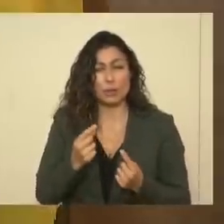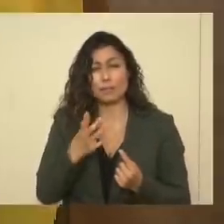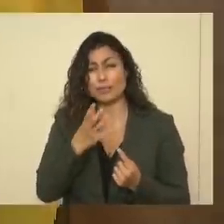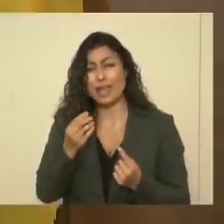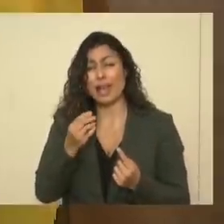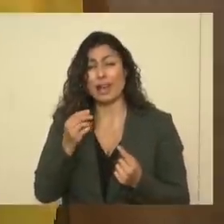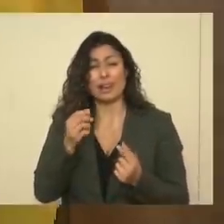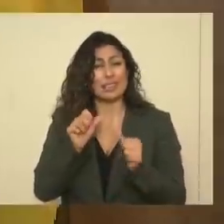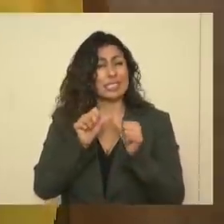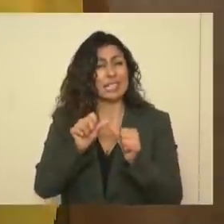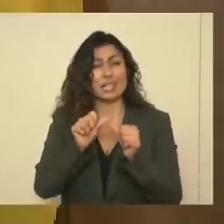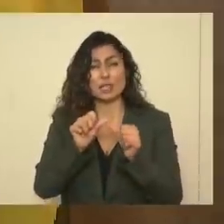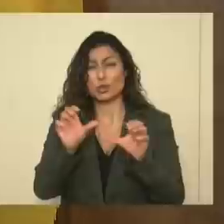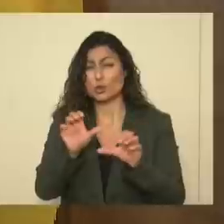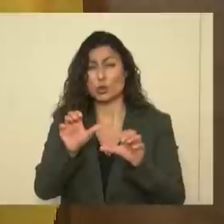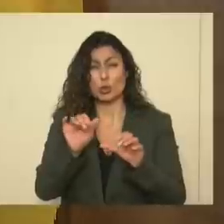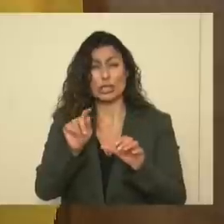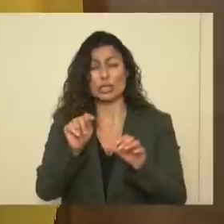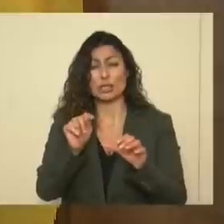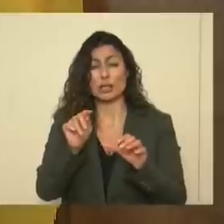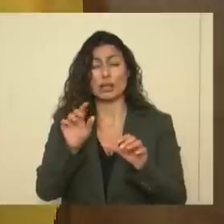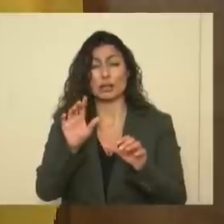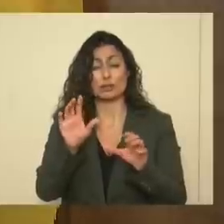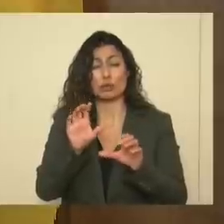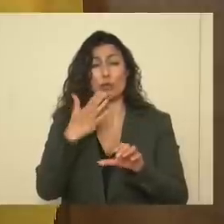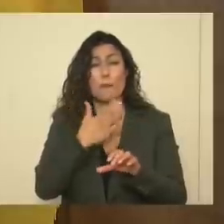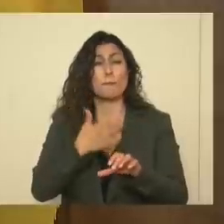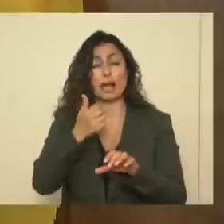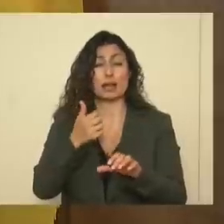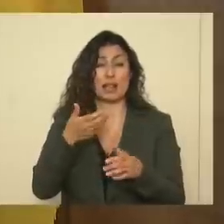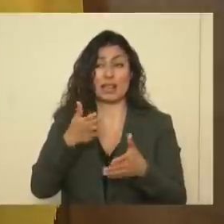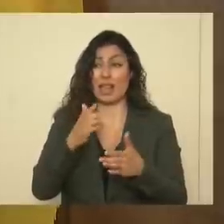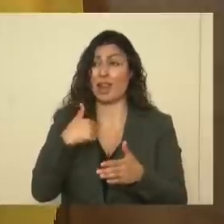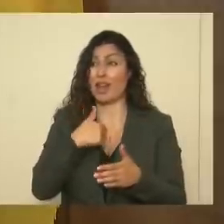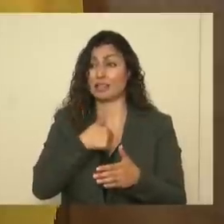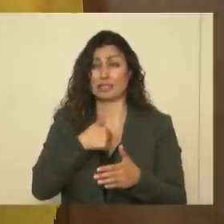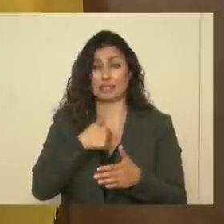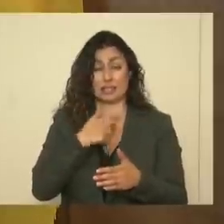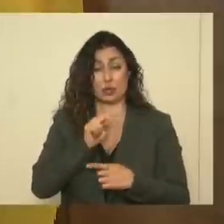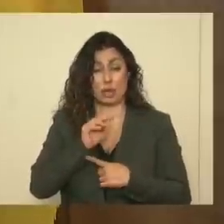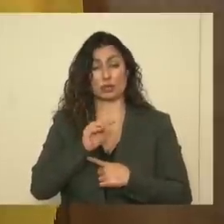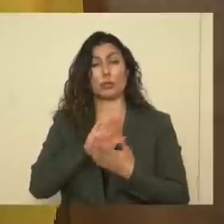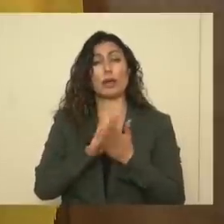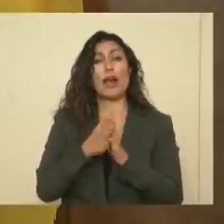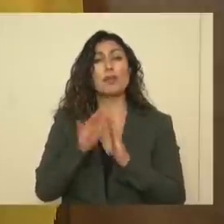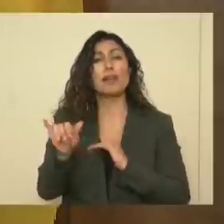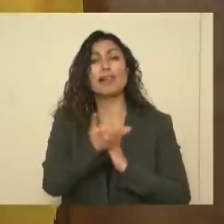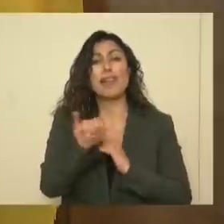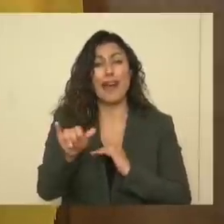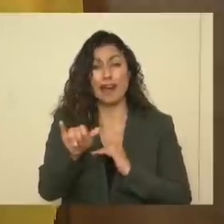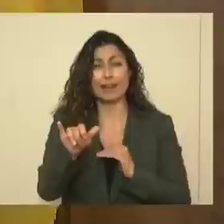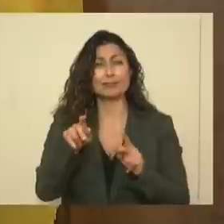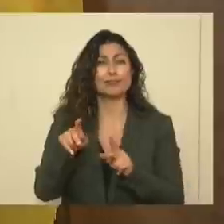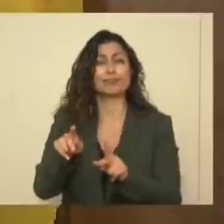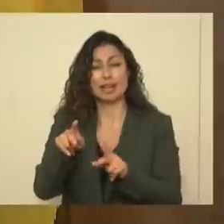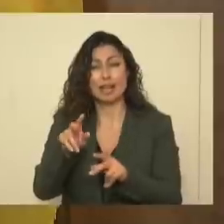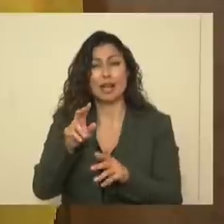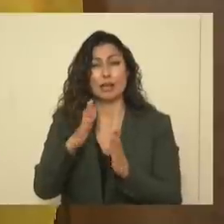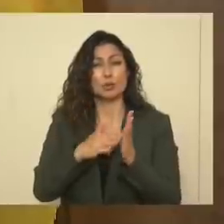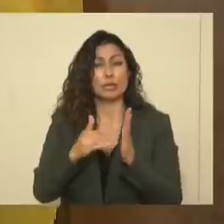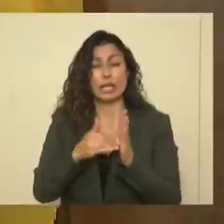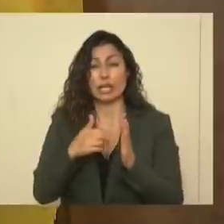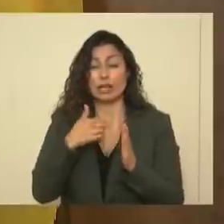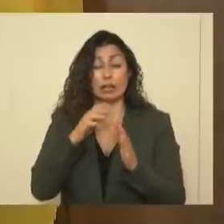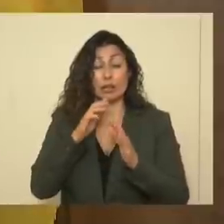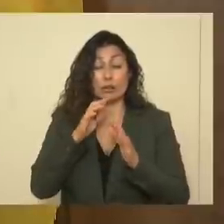let's do it better. Let's be the New Zealand, as an example, of the United States. There is no reason we can't do that. We can't